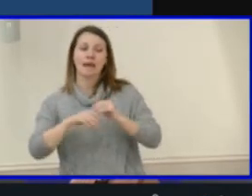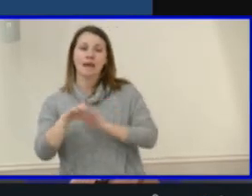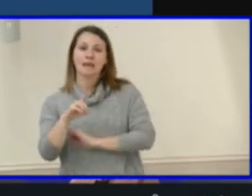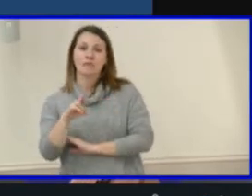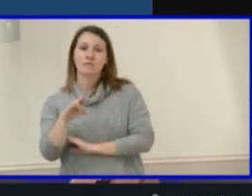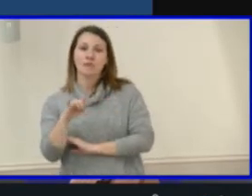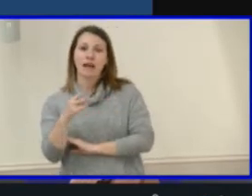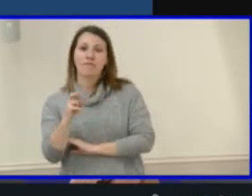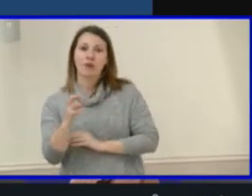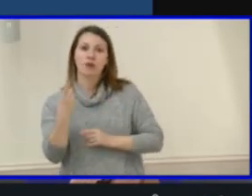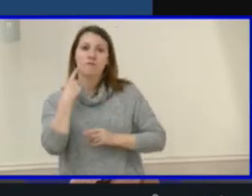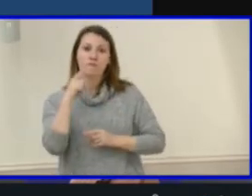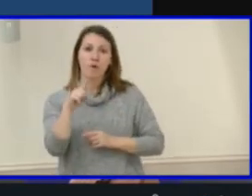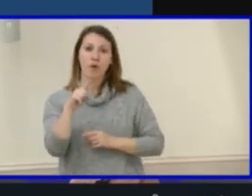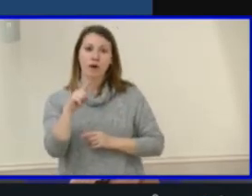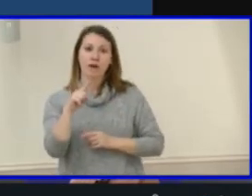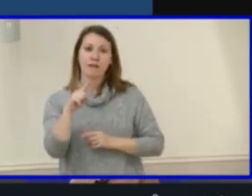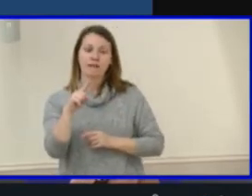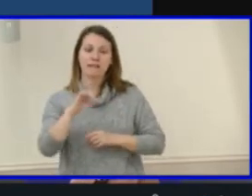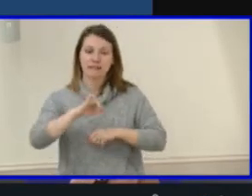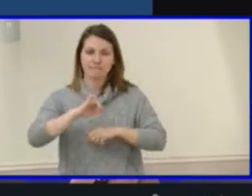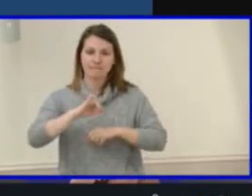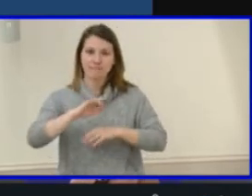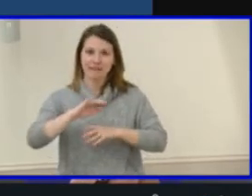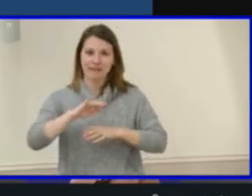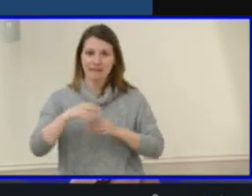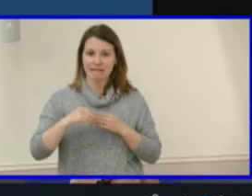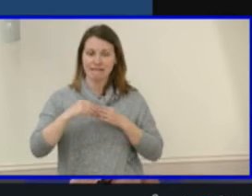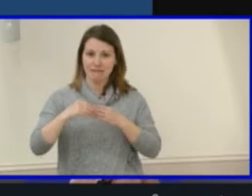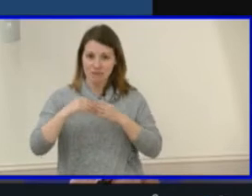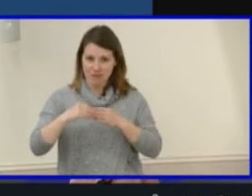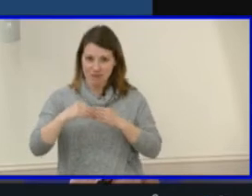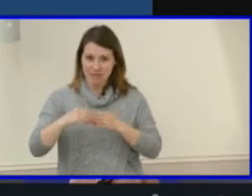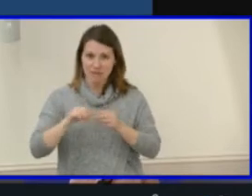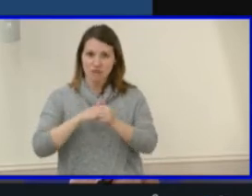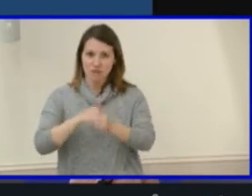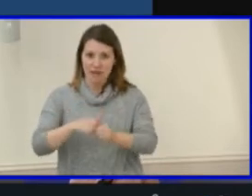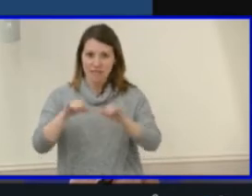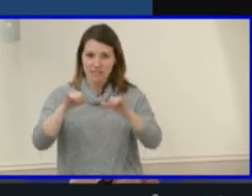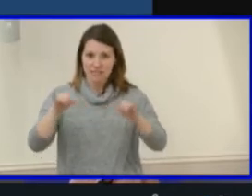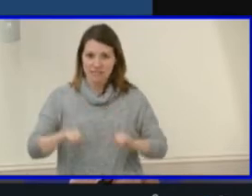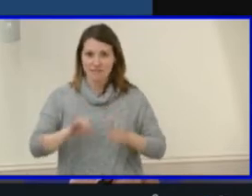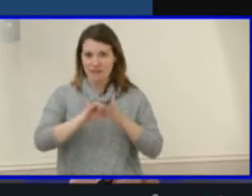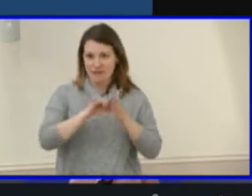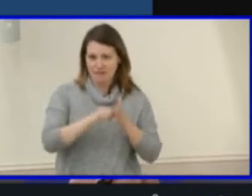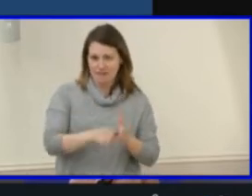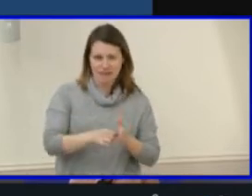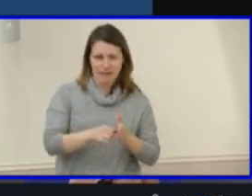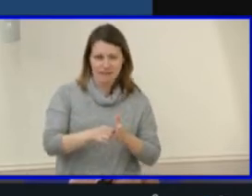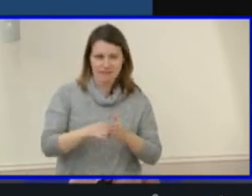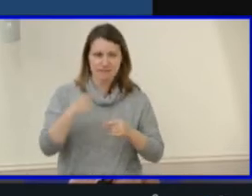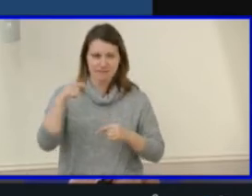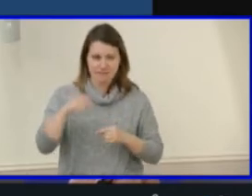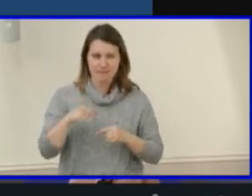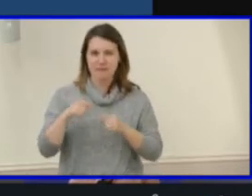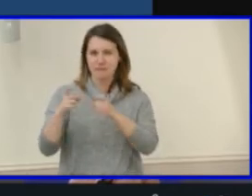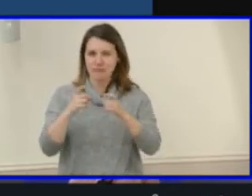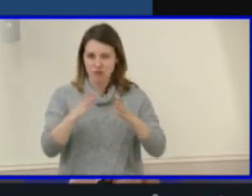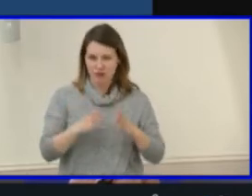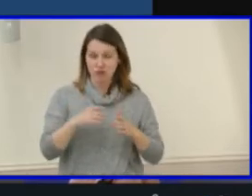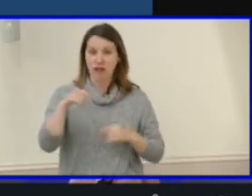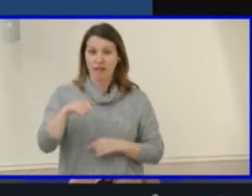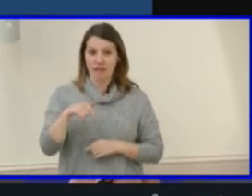implement the leadership tracking system to support the development and hiring of our school administrators. This driver reflects our